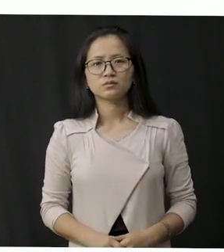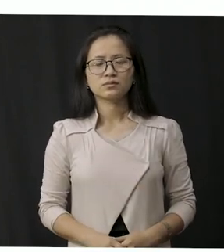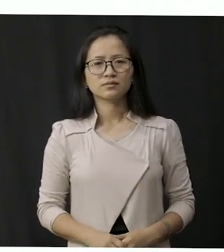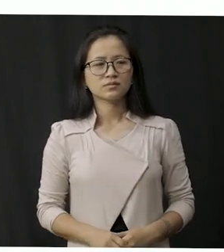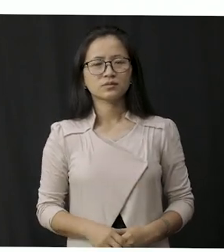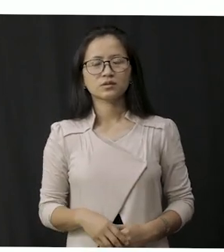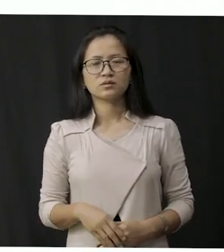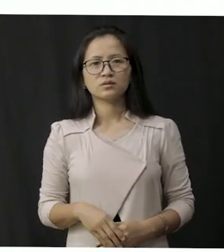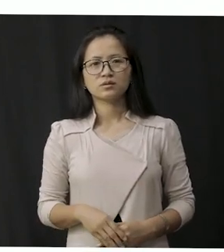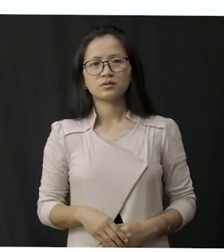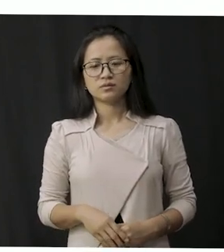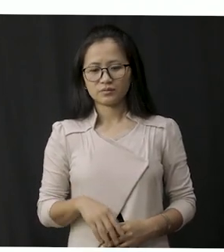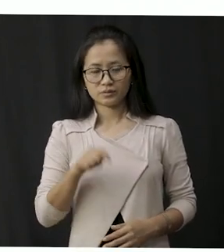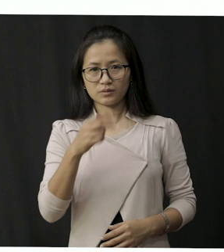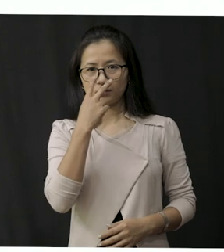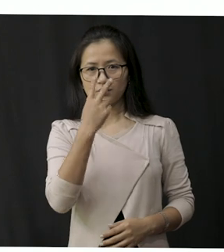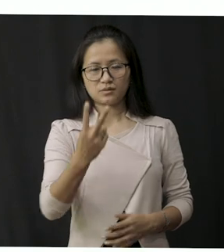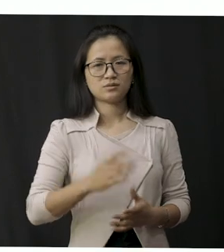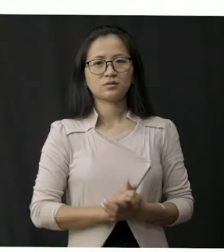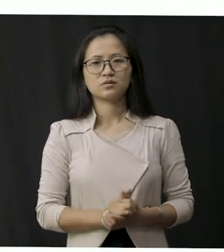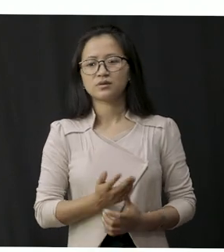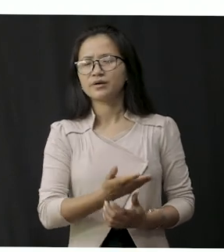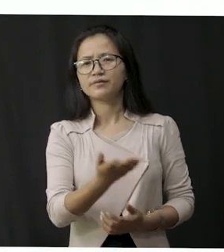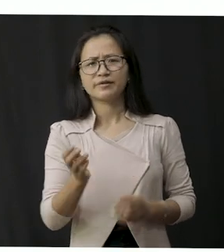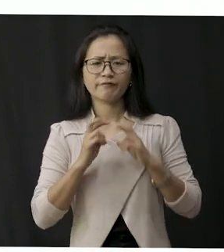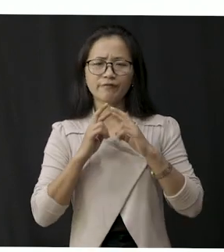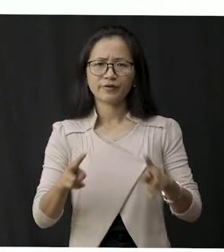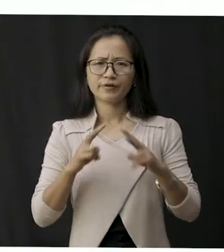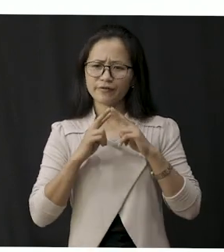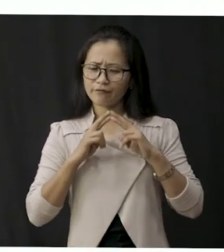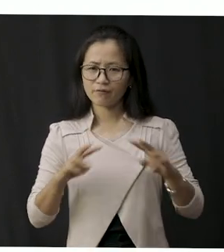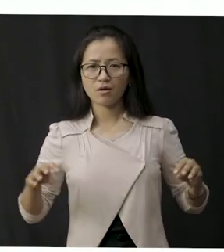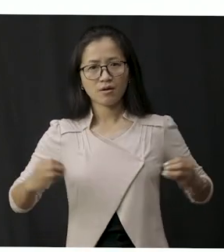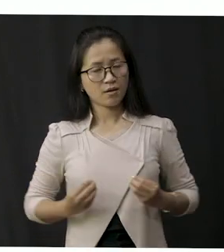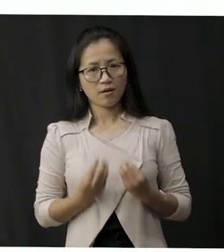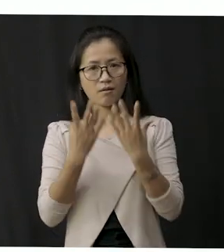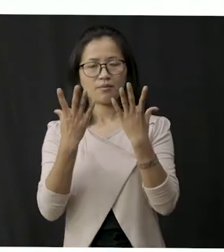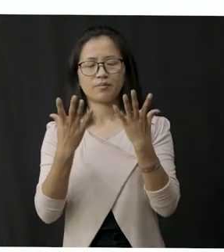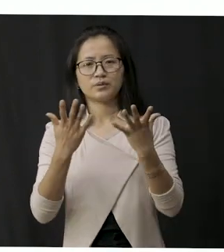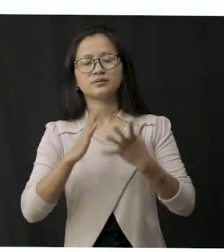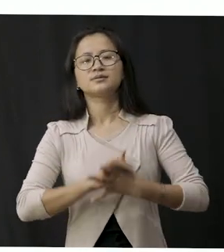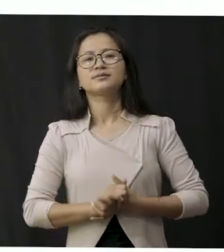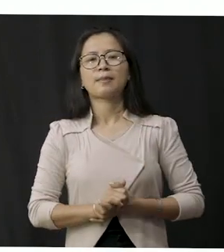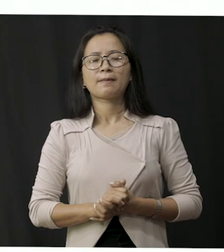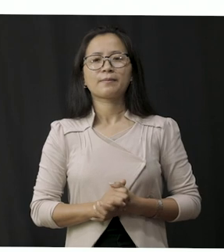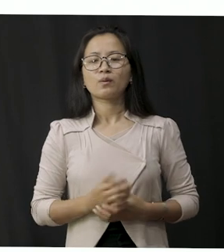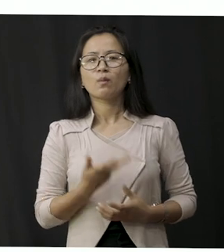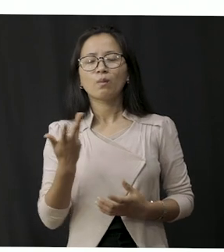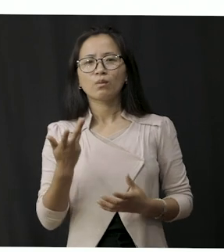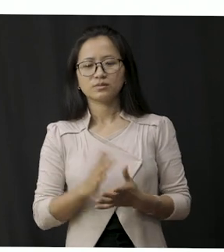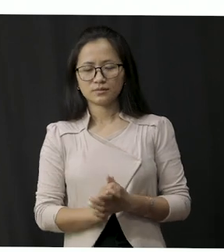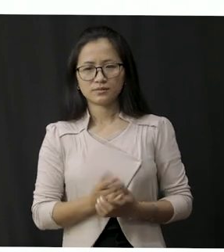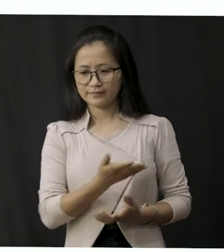they from here we can notice that they are very very happy right now students why they are